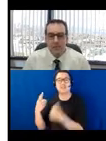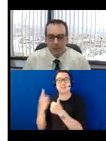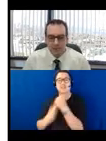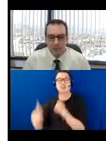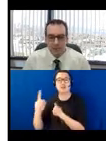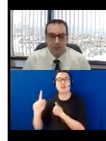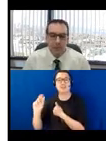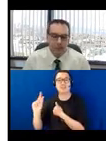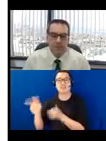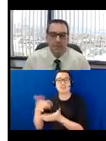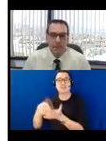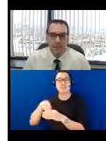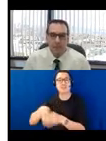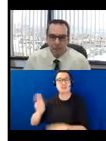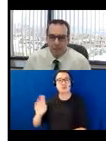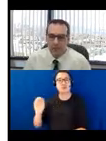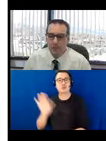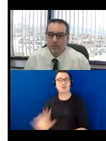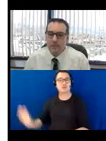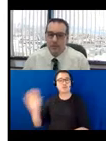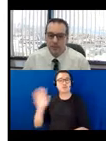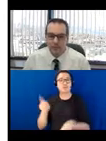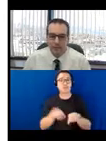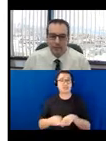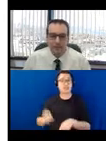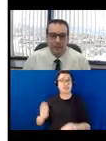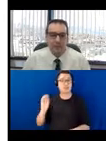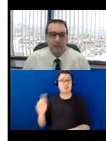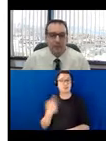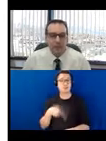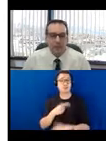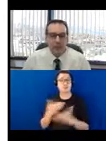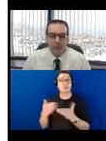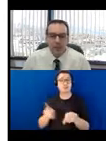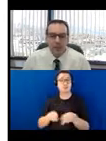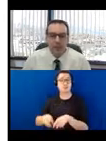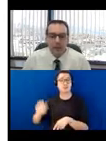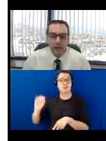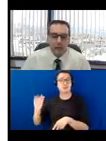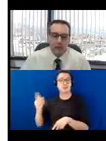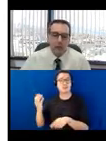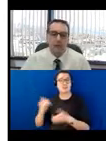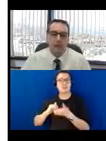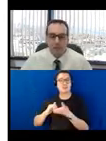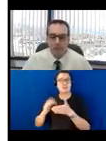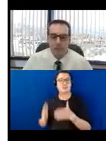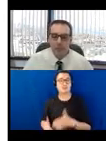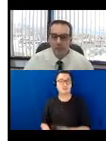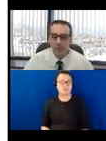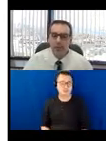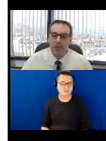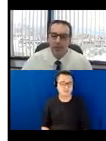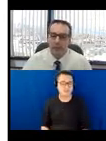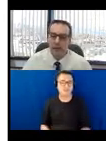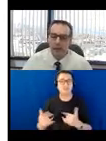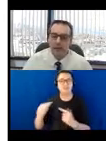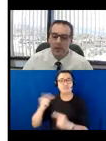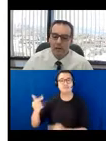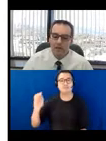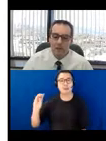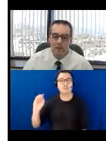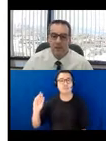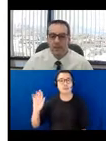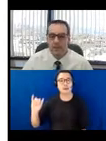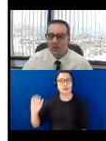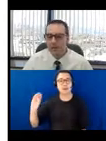throughout the country and we as MOD serve as their affiliate. I would like to now turn it over to Mary Mahan McCauley,